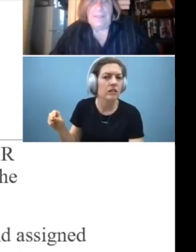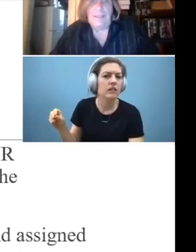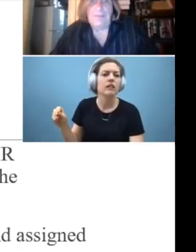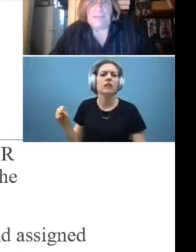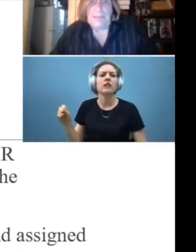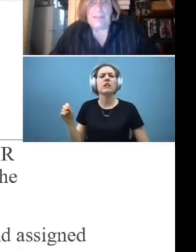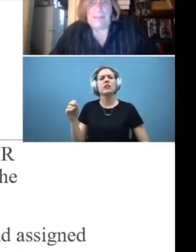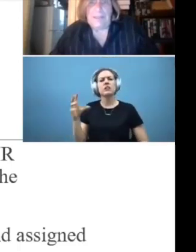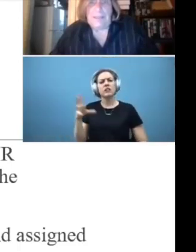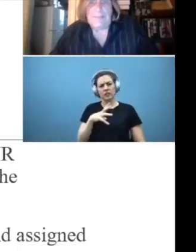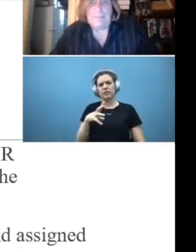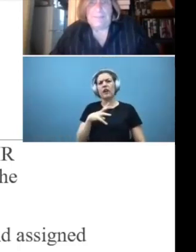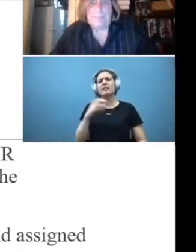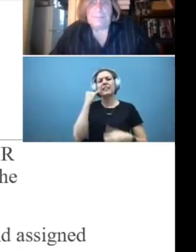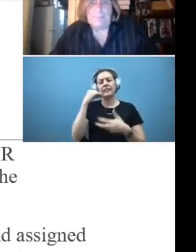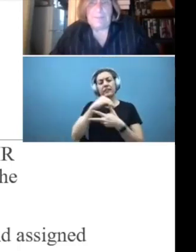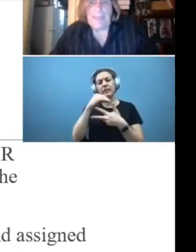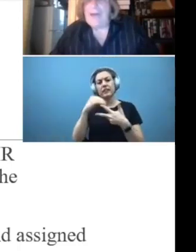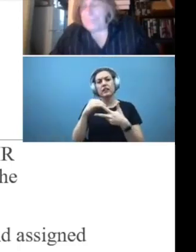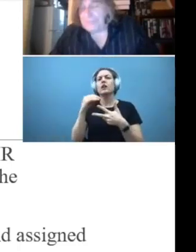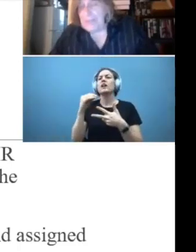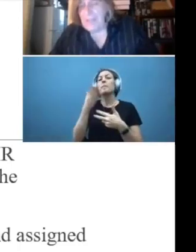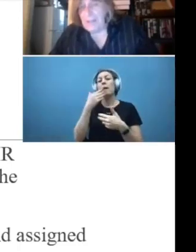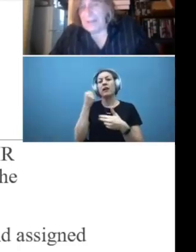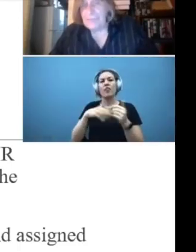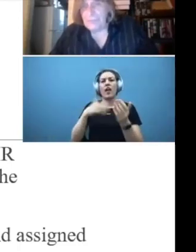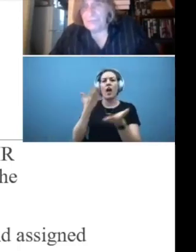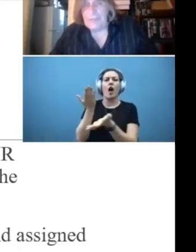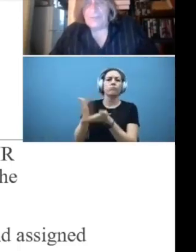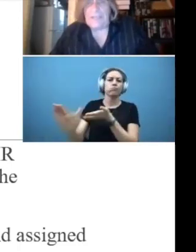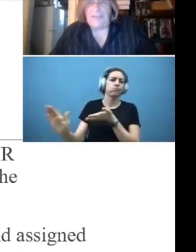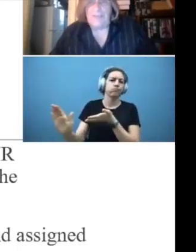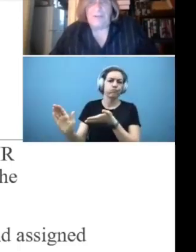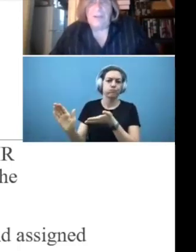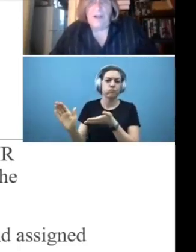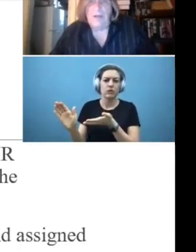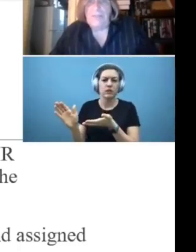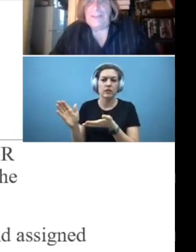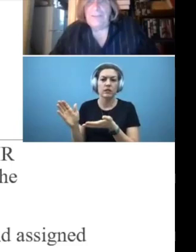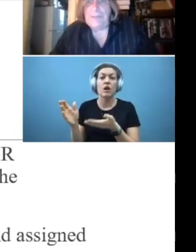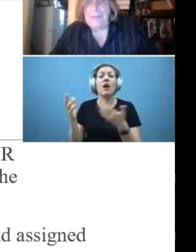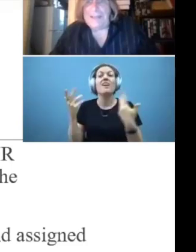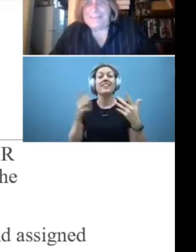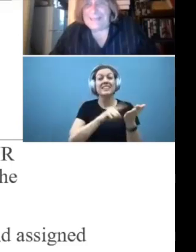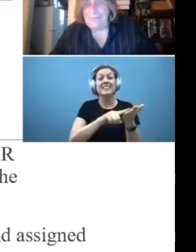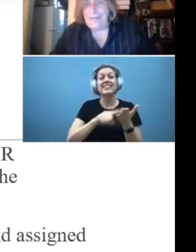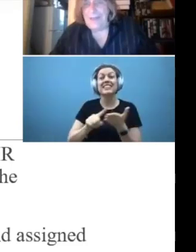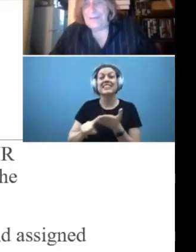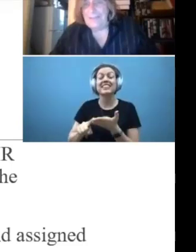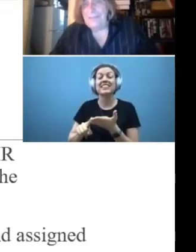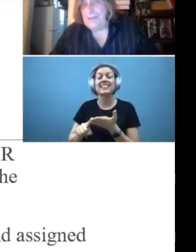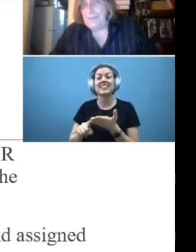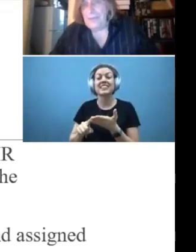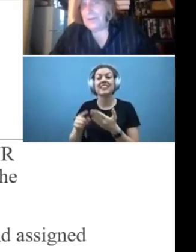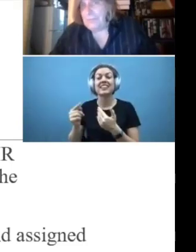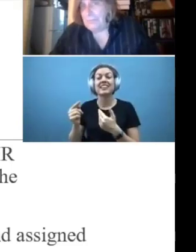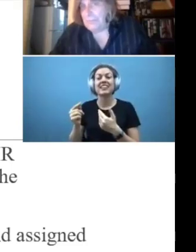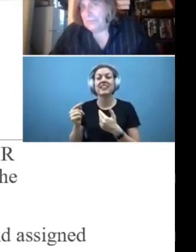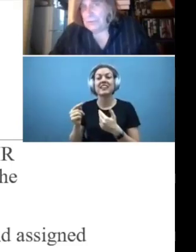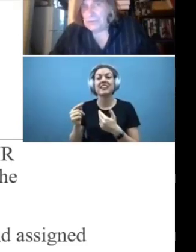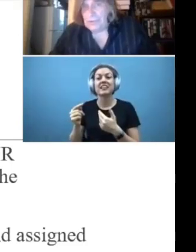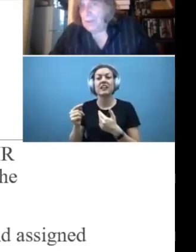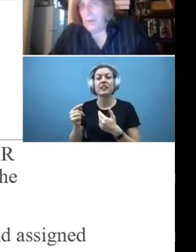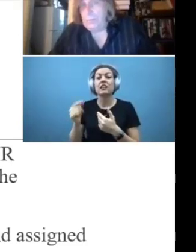things being, um, stepped down after investigation of things being identified as administrative